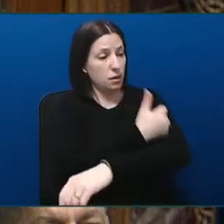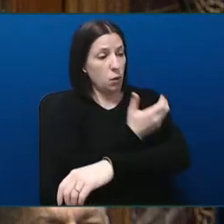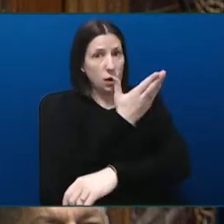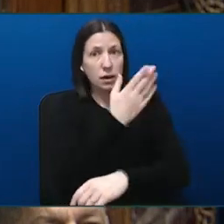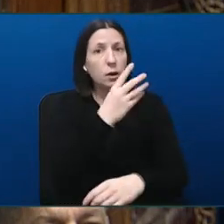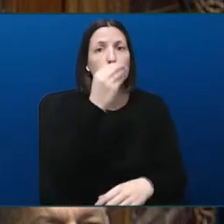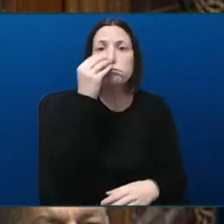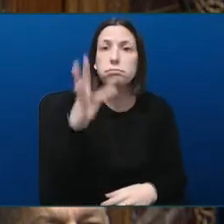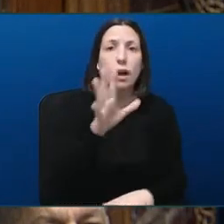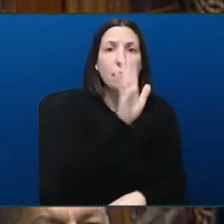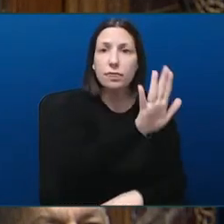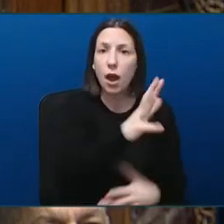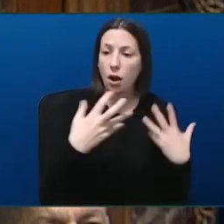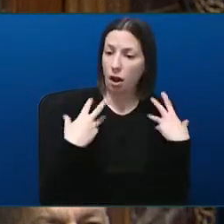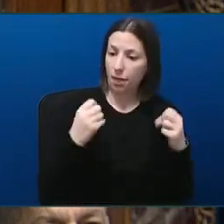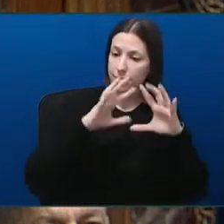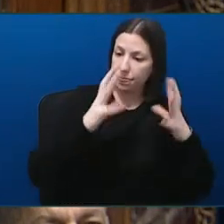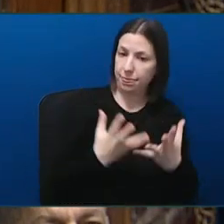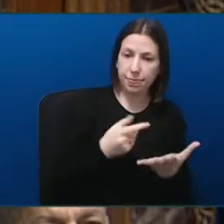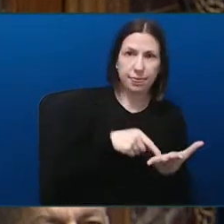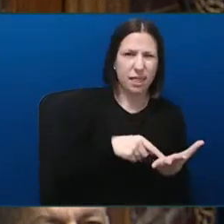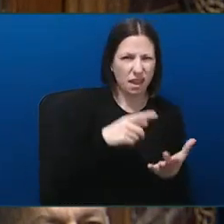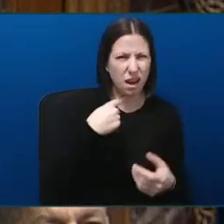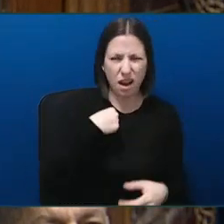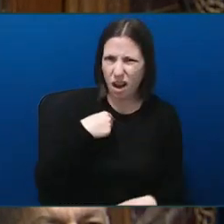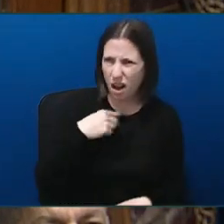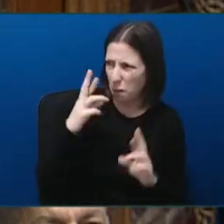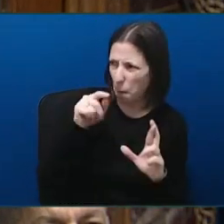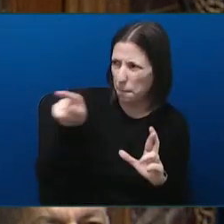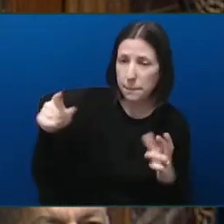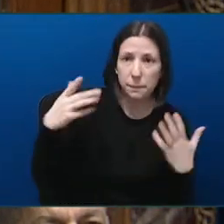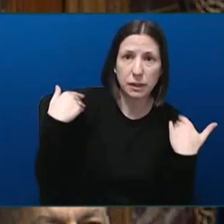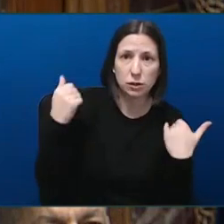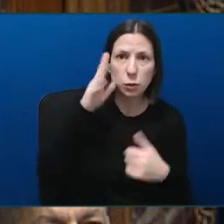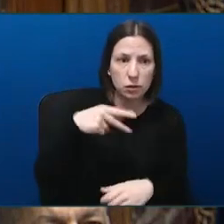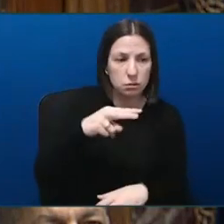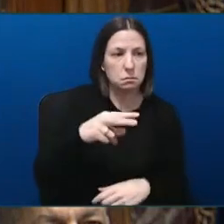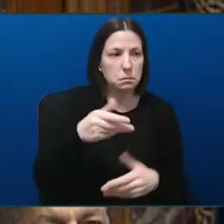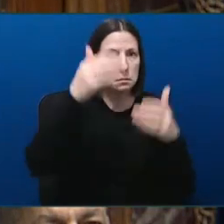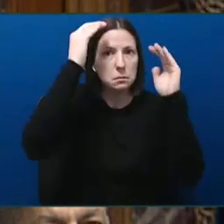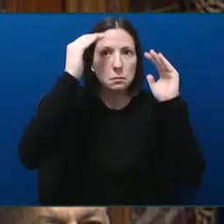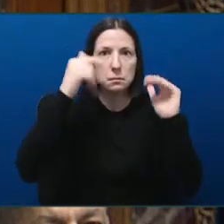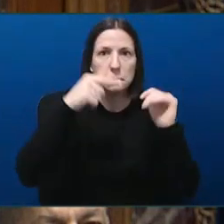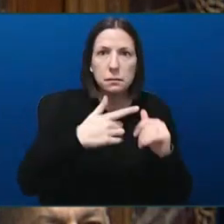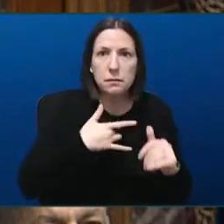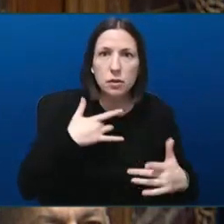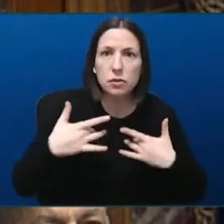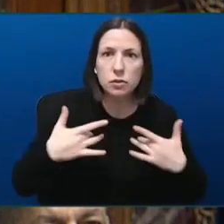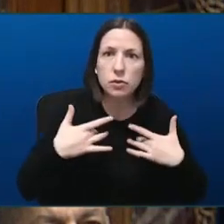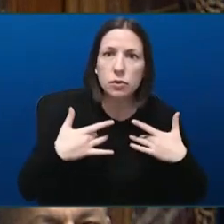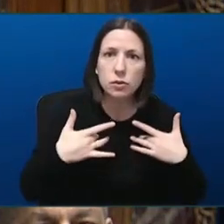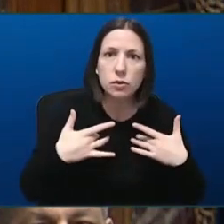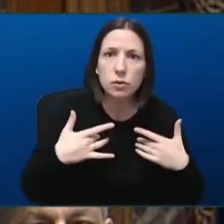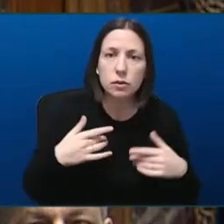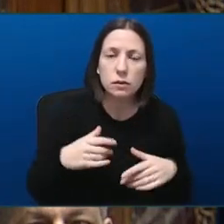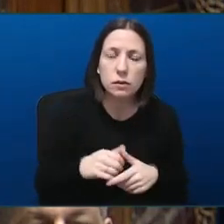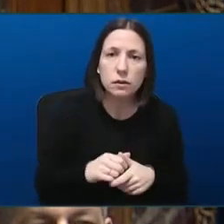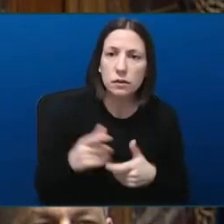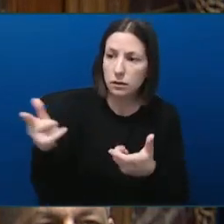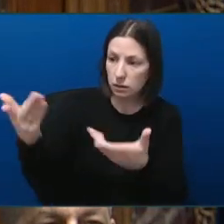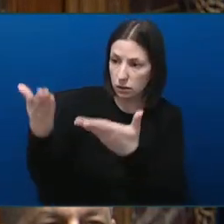concerned about that. I would hope that the Minister would indicate that as the representative for people in this province,